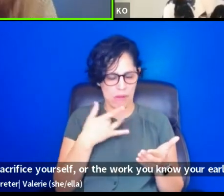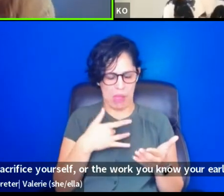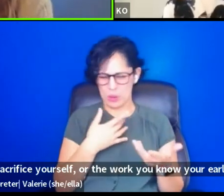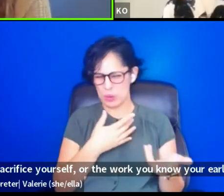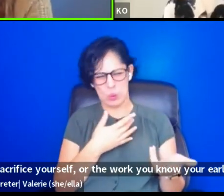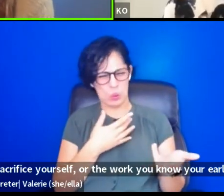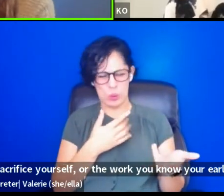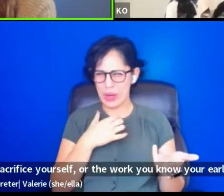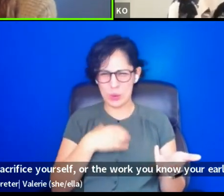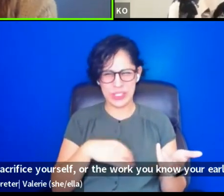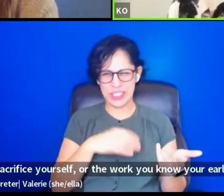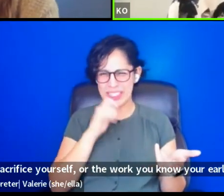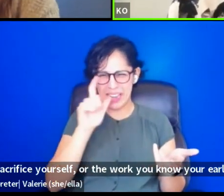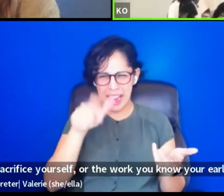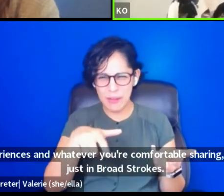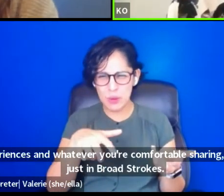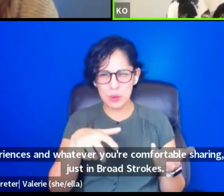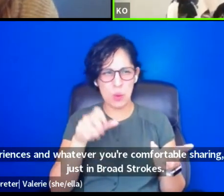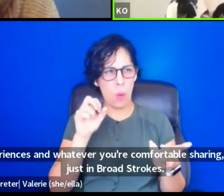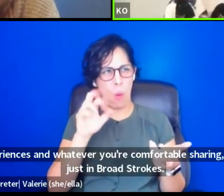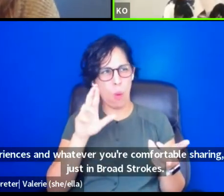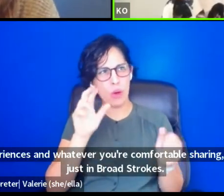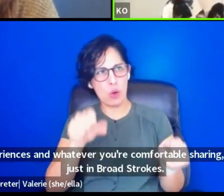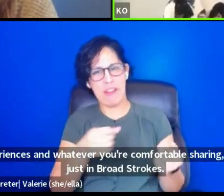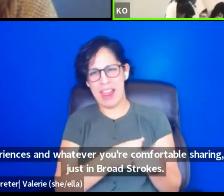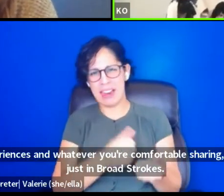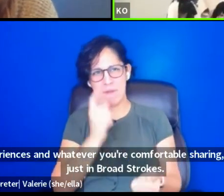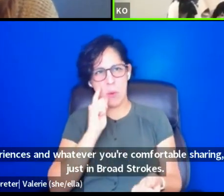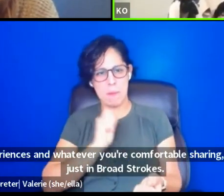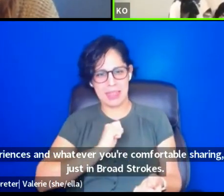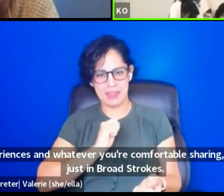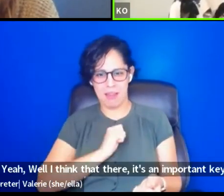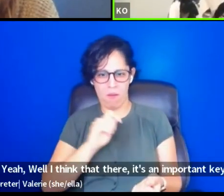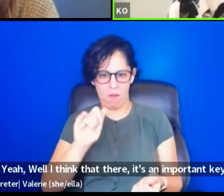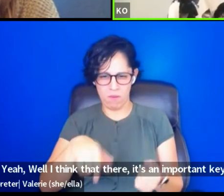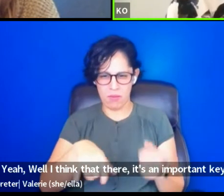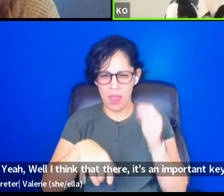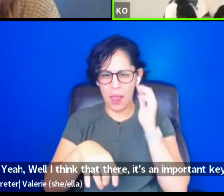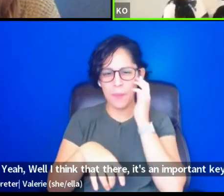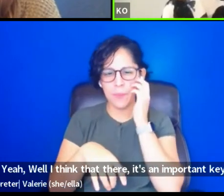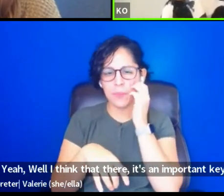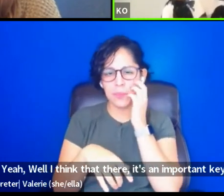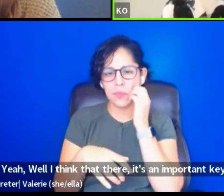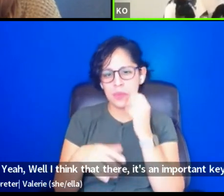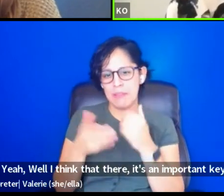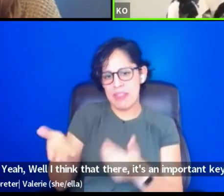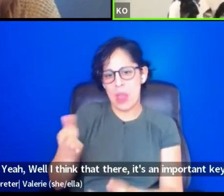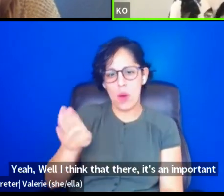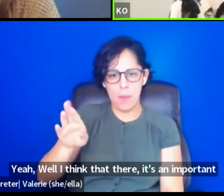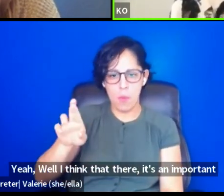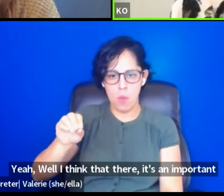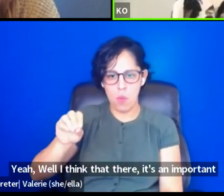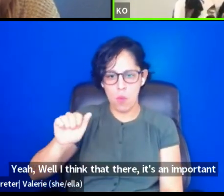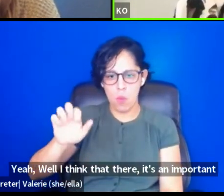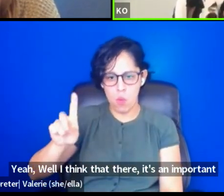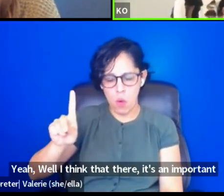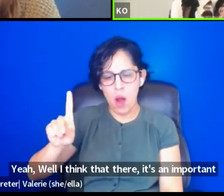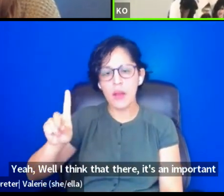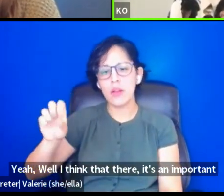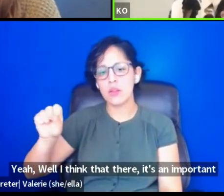strokes. Yeah, well, I think that there, it's an important component, having a parent as an artist